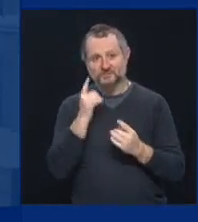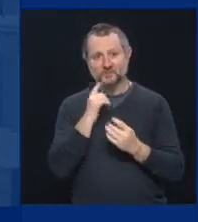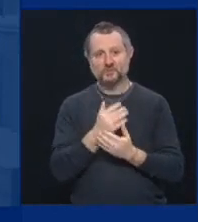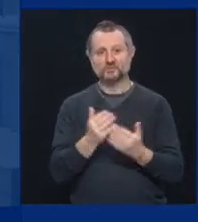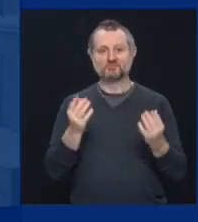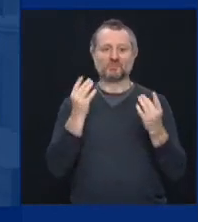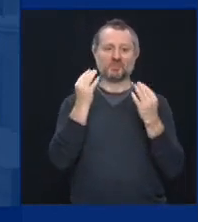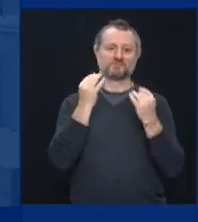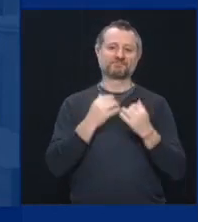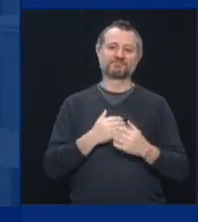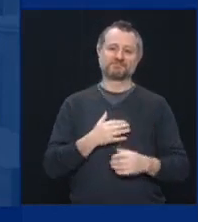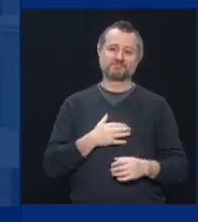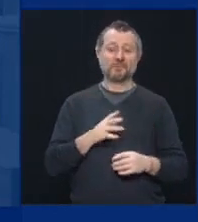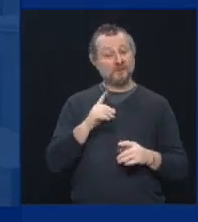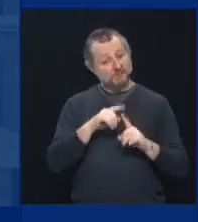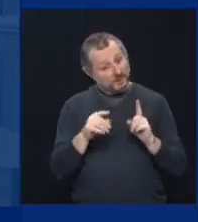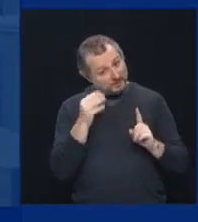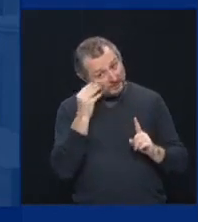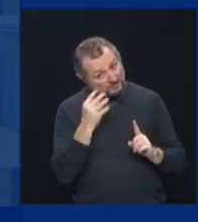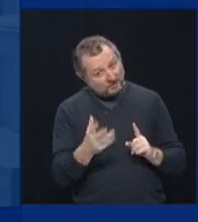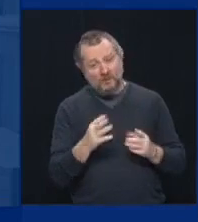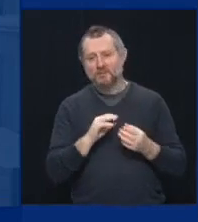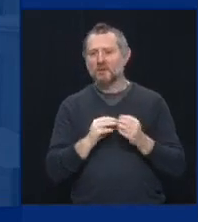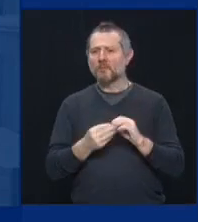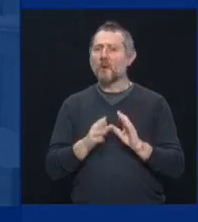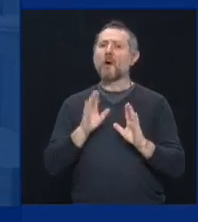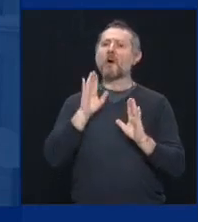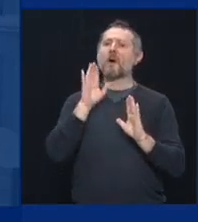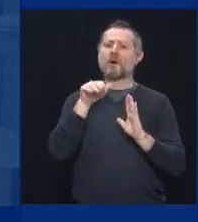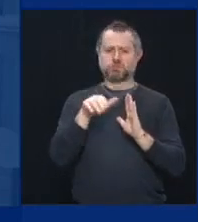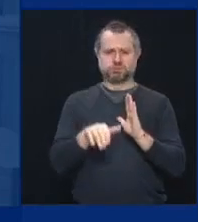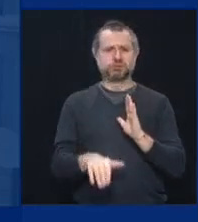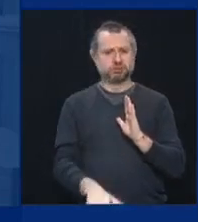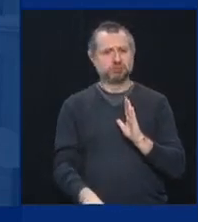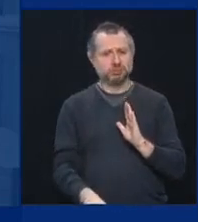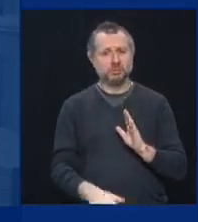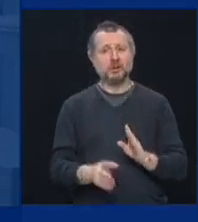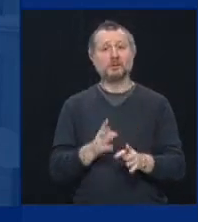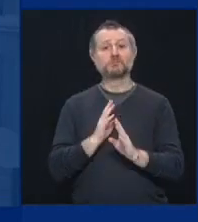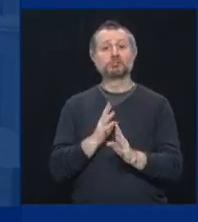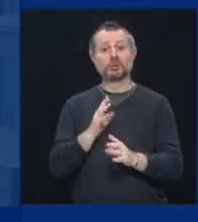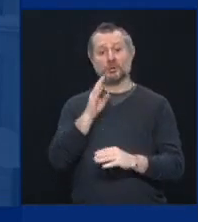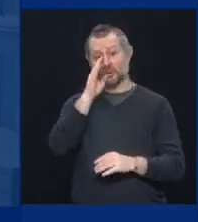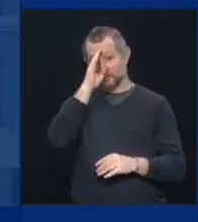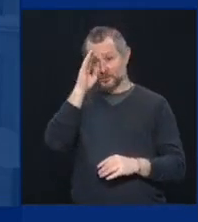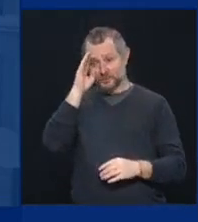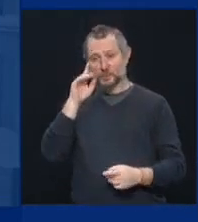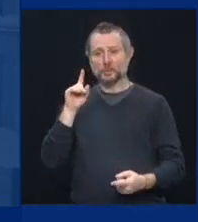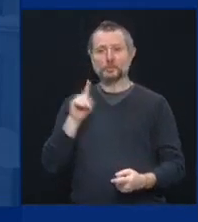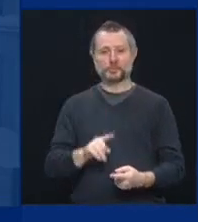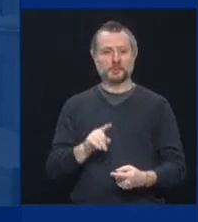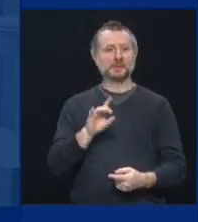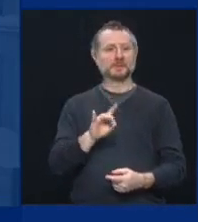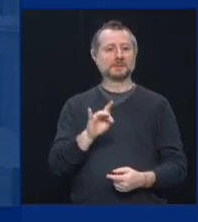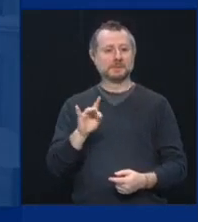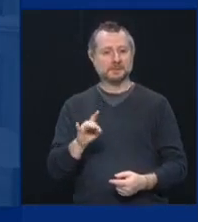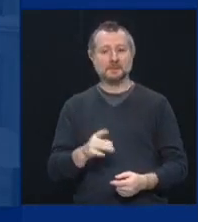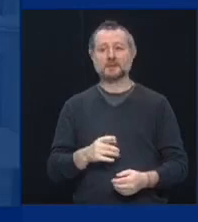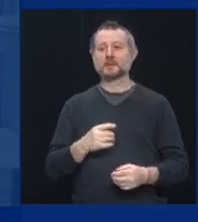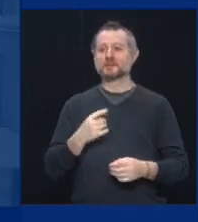are dramatically on the decline. Statewide hospitalizations are down 88, down to 4,500.